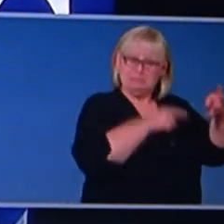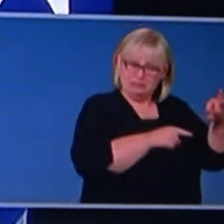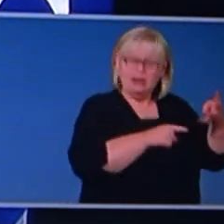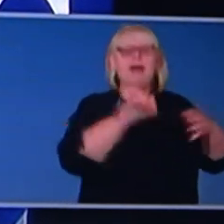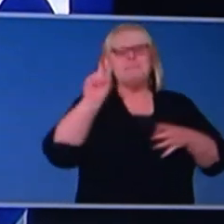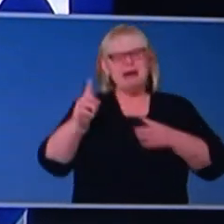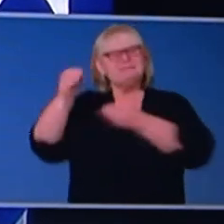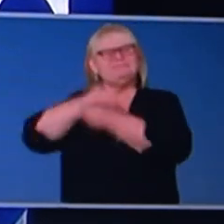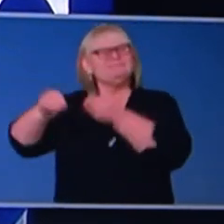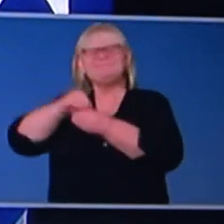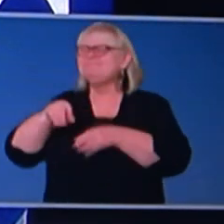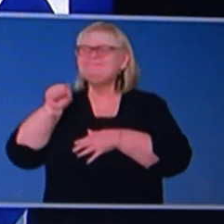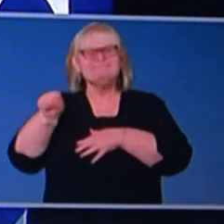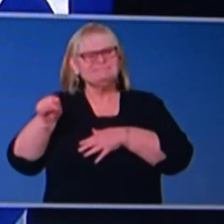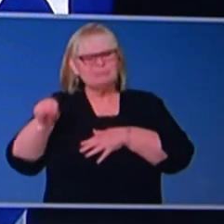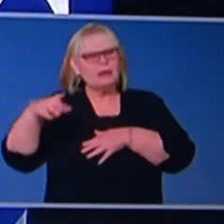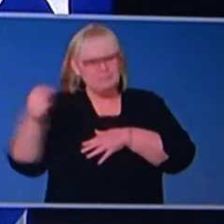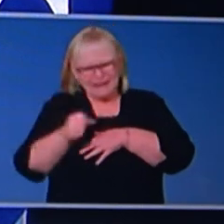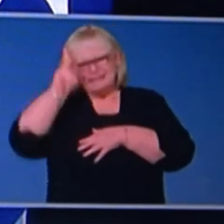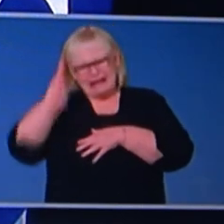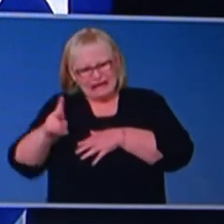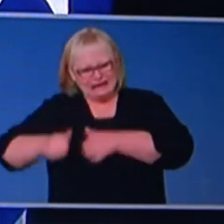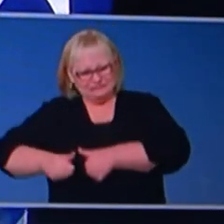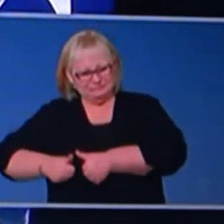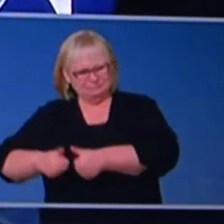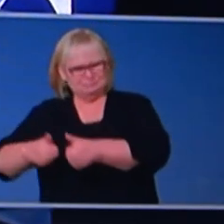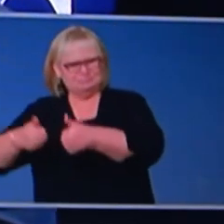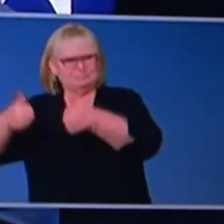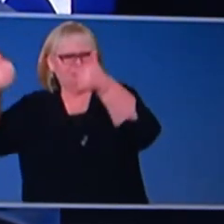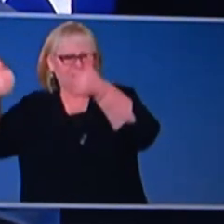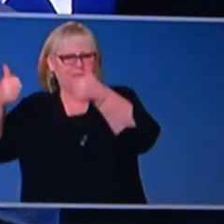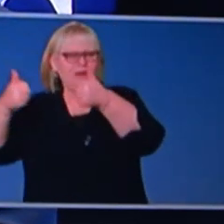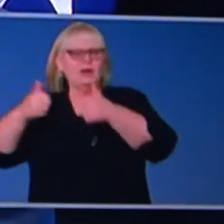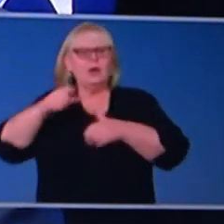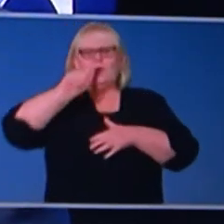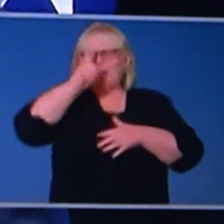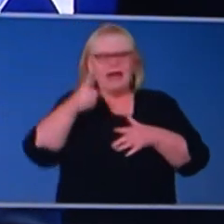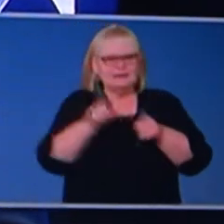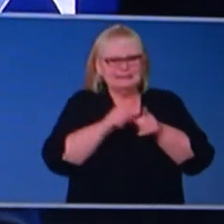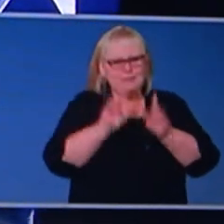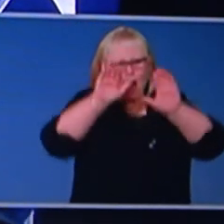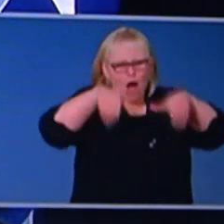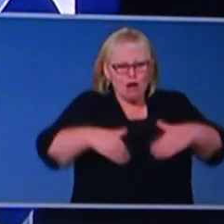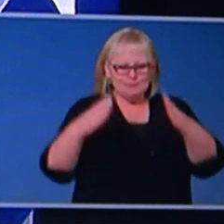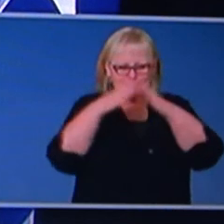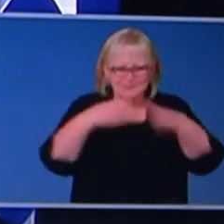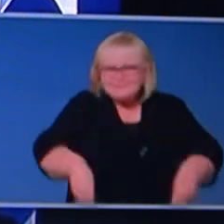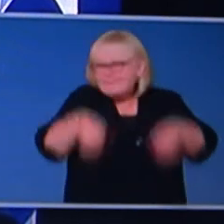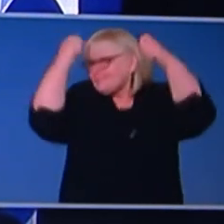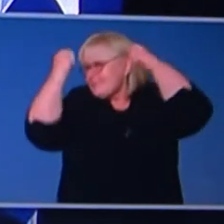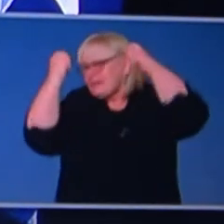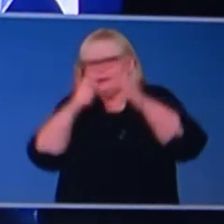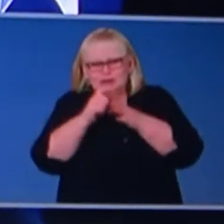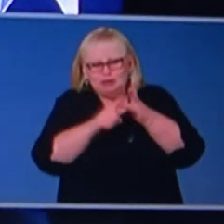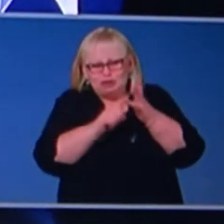We need to restart our society. We can't keep Australia under the doona. We need to be able to